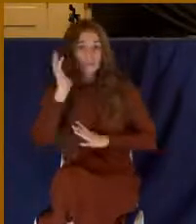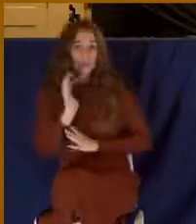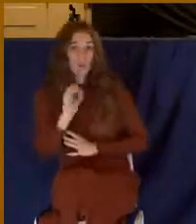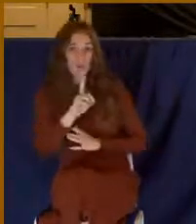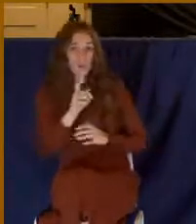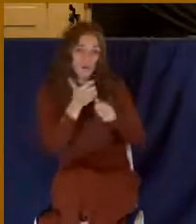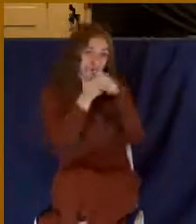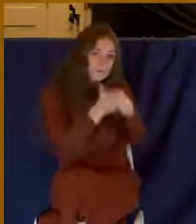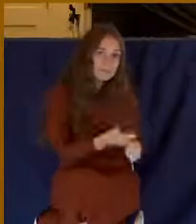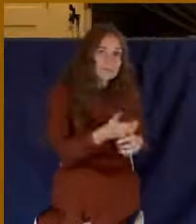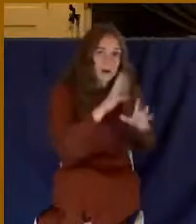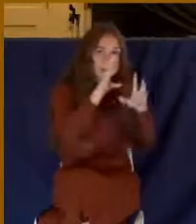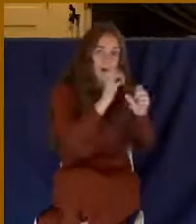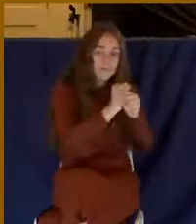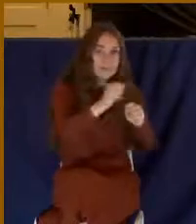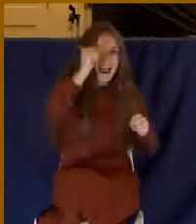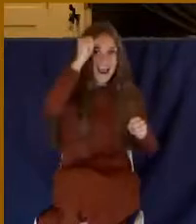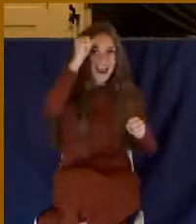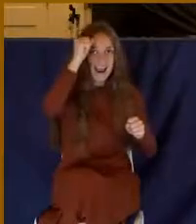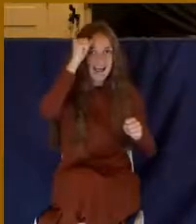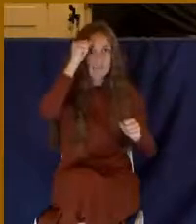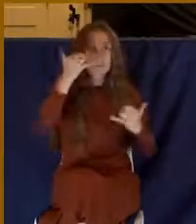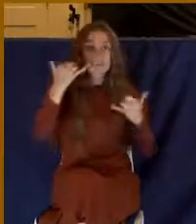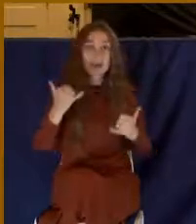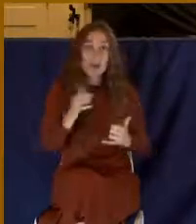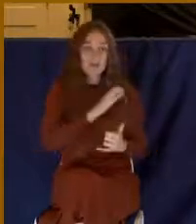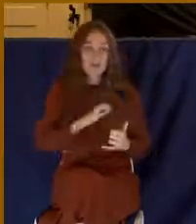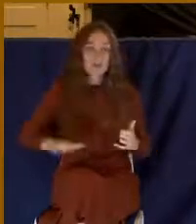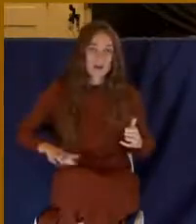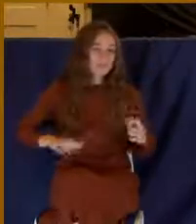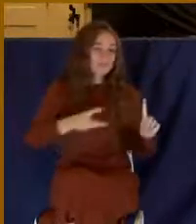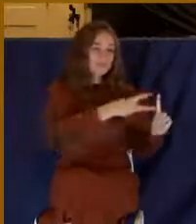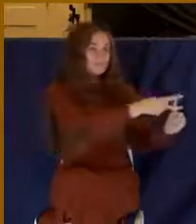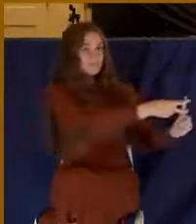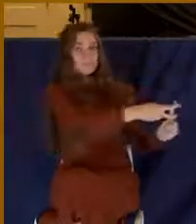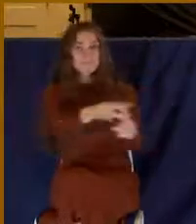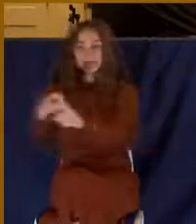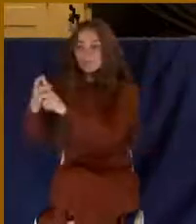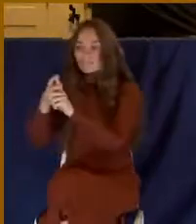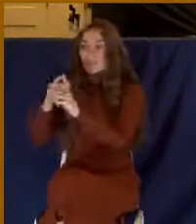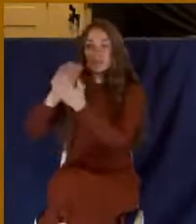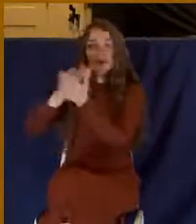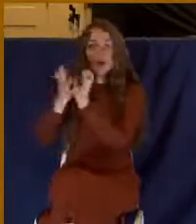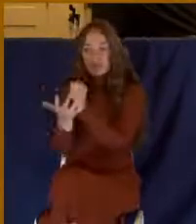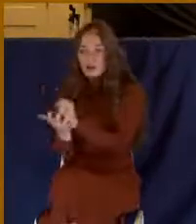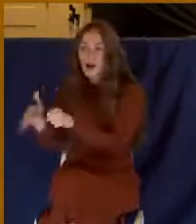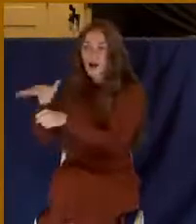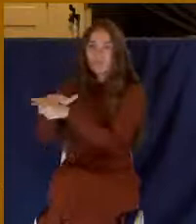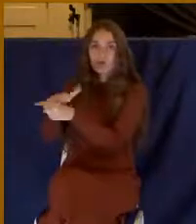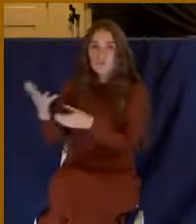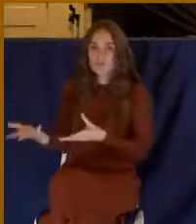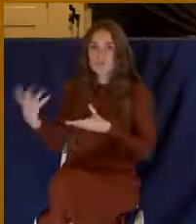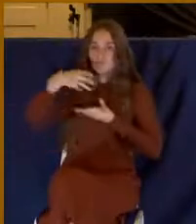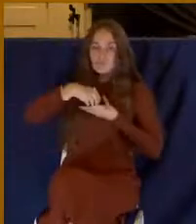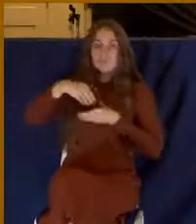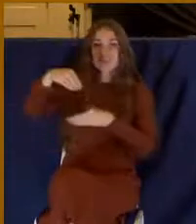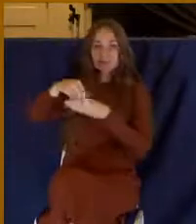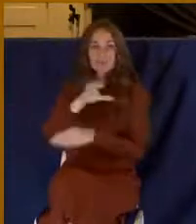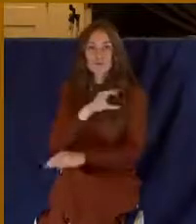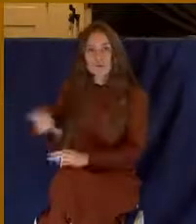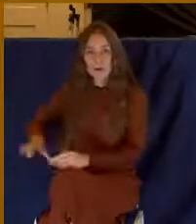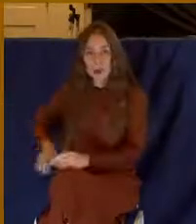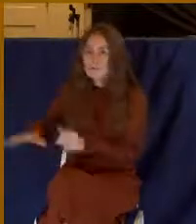baptizes you into Christ. You are fully immersed in Christ the moment that you are saved